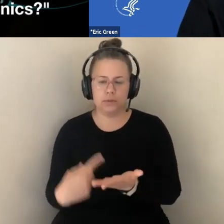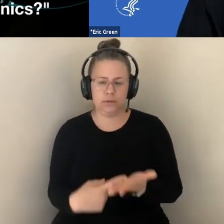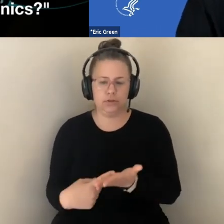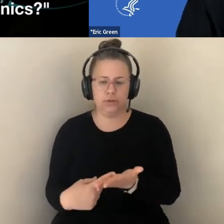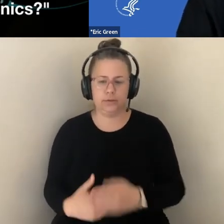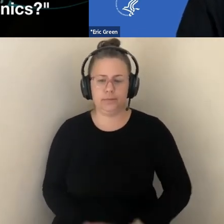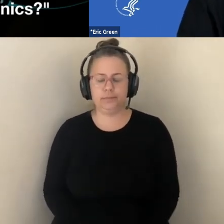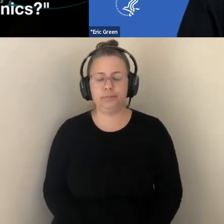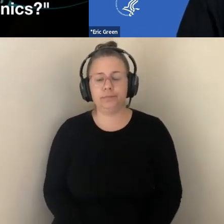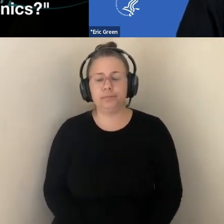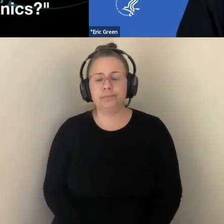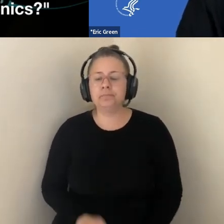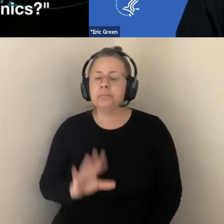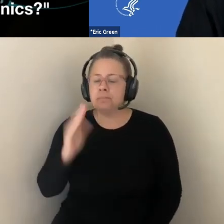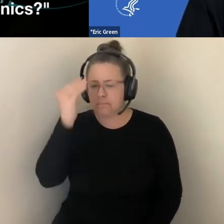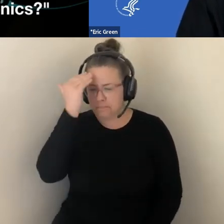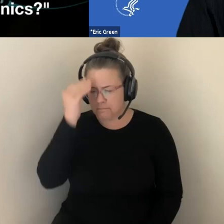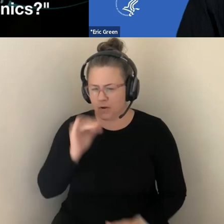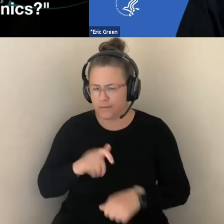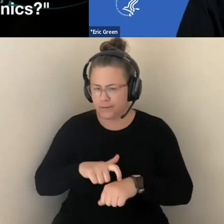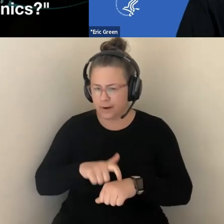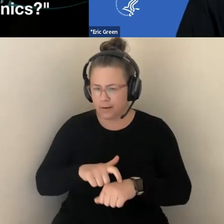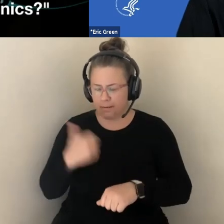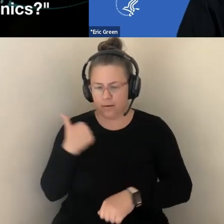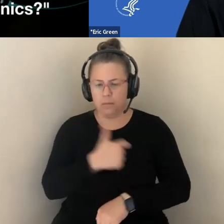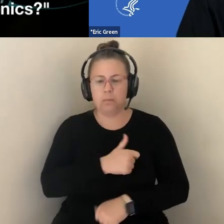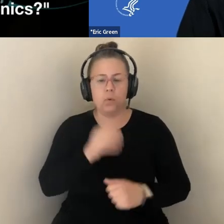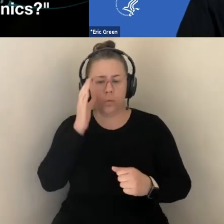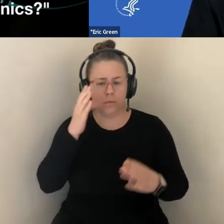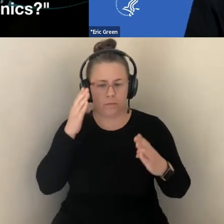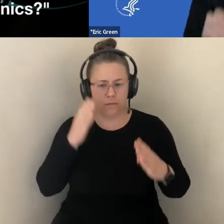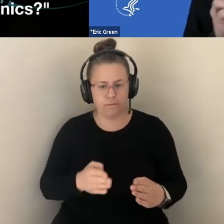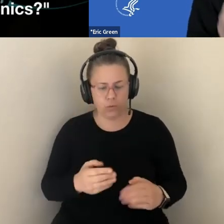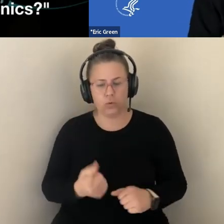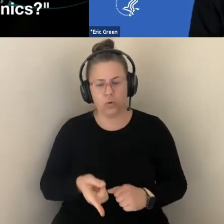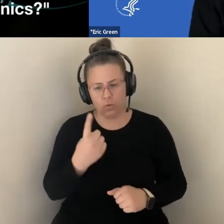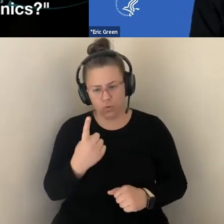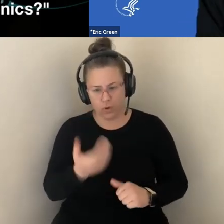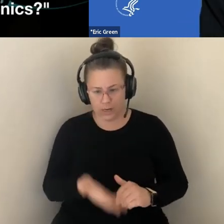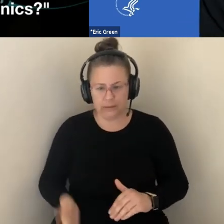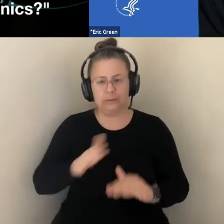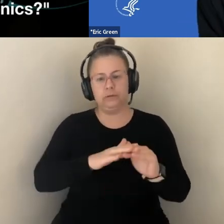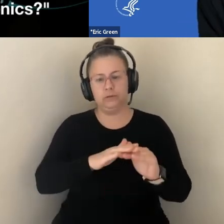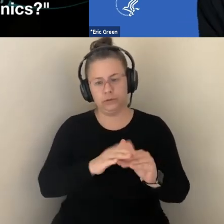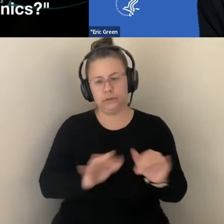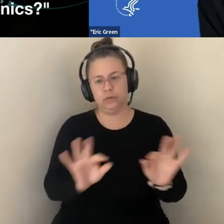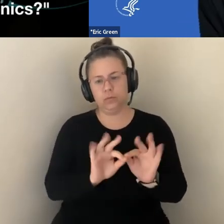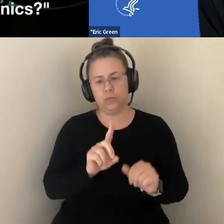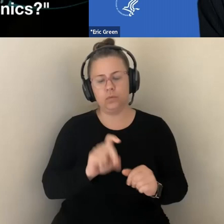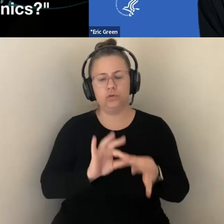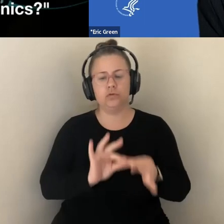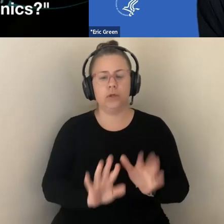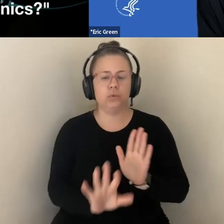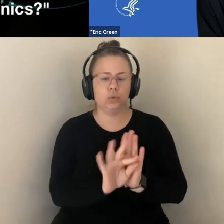THESE COMPLEX ISSUES, WE WILL CONCENTRATE ON THE INCREASINGLY PREVALENT QUESTION OF CHOICE WHEN IT COMES TO GENOME